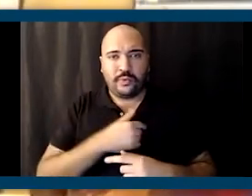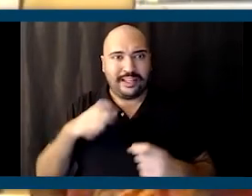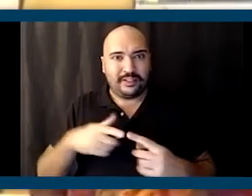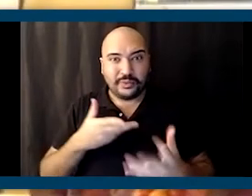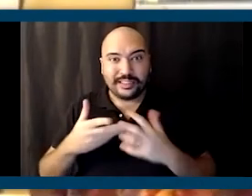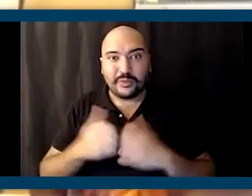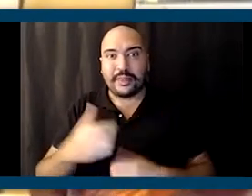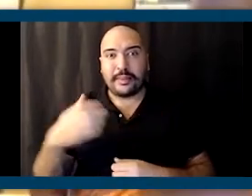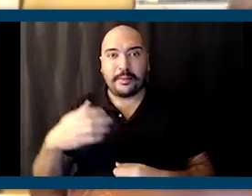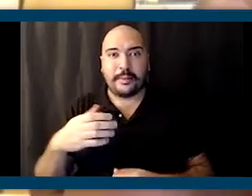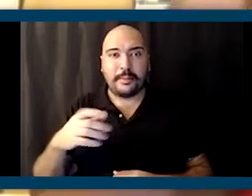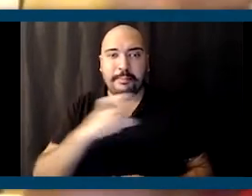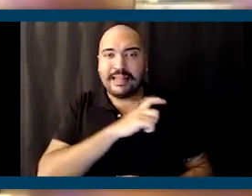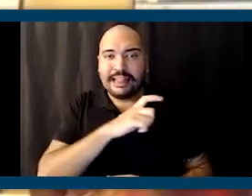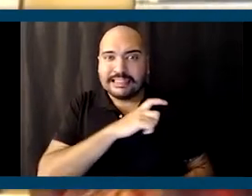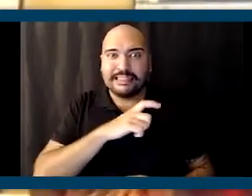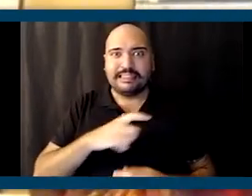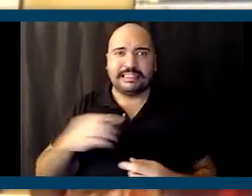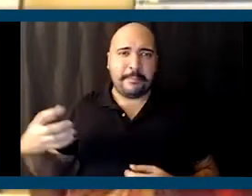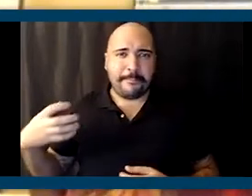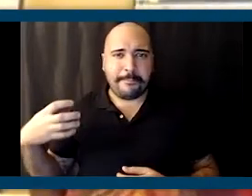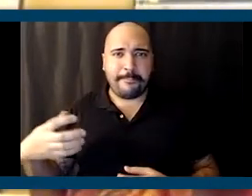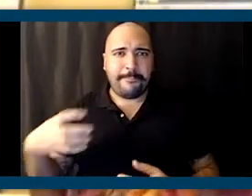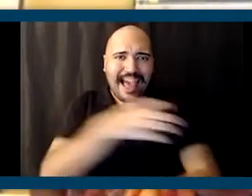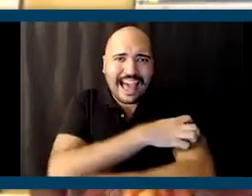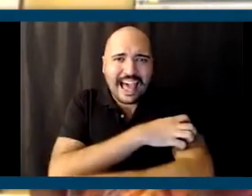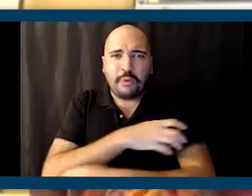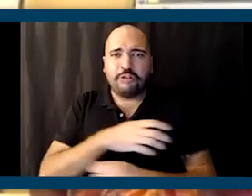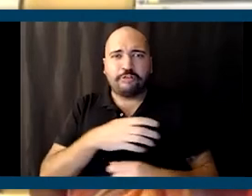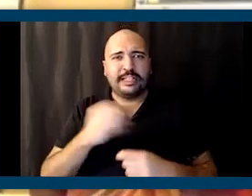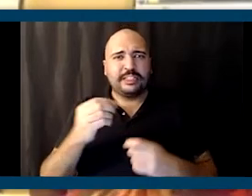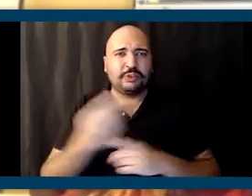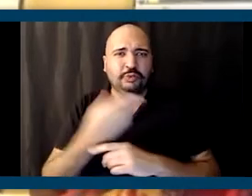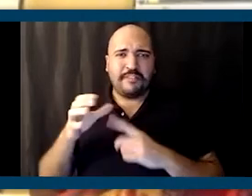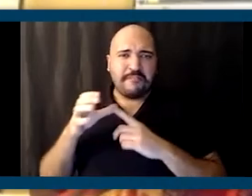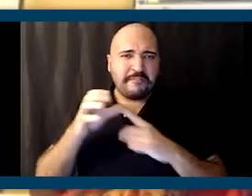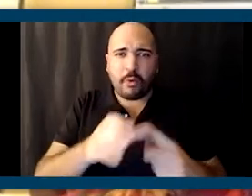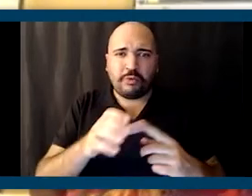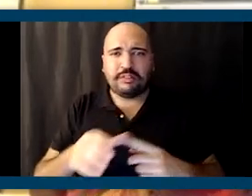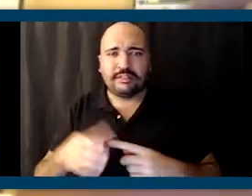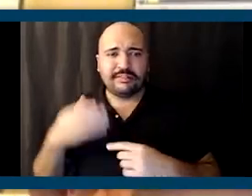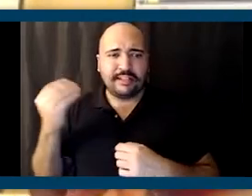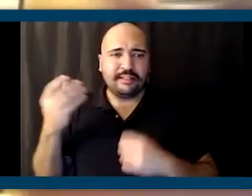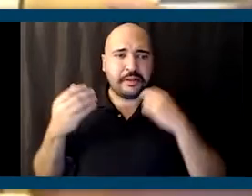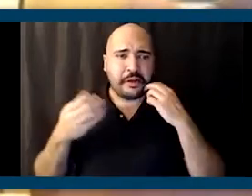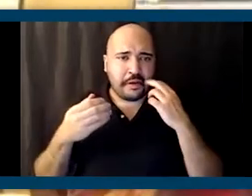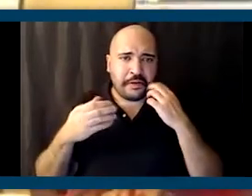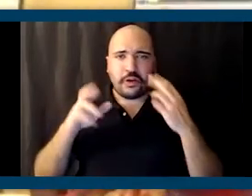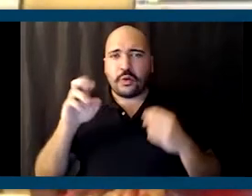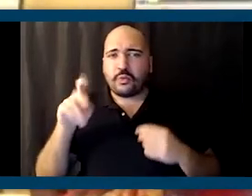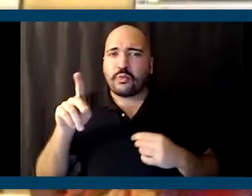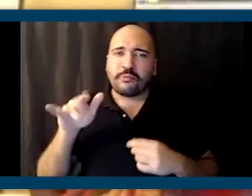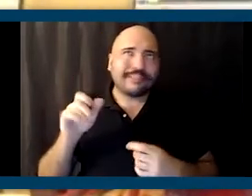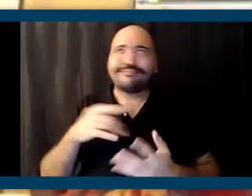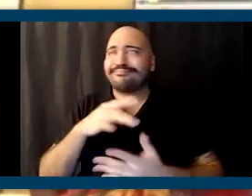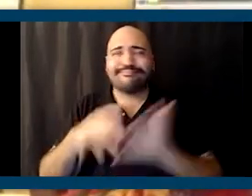police force and power and the use of force and reparation and all these kinds of things that I